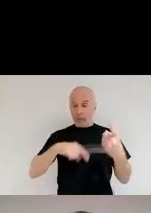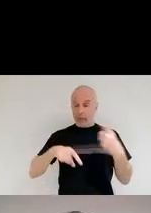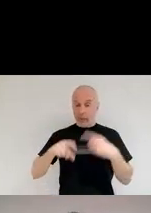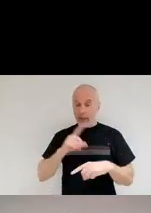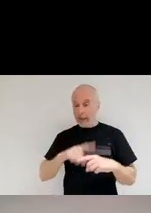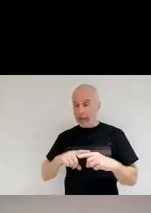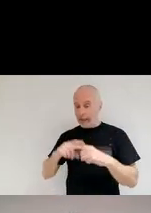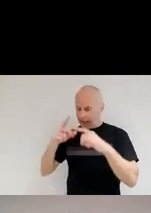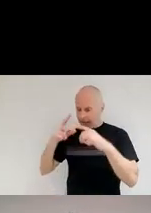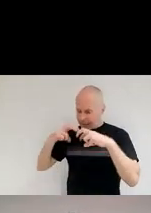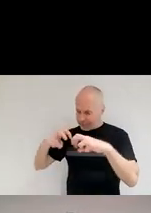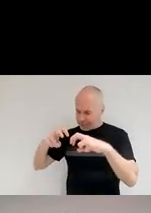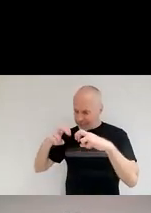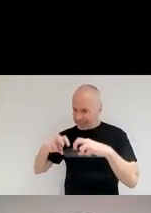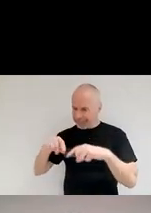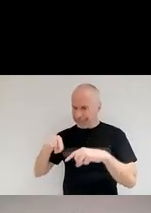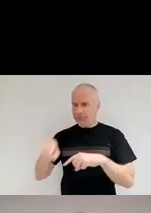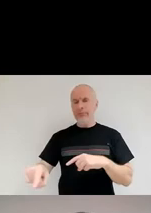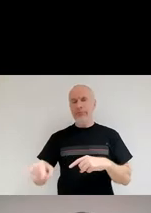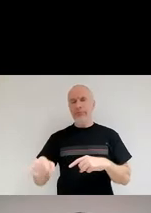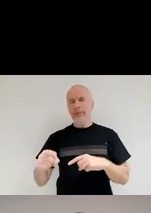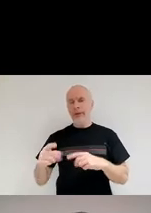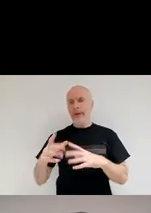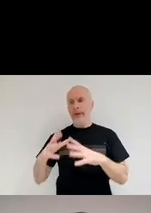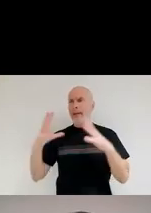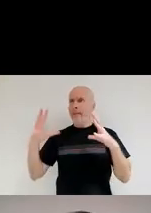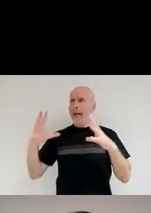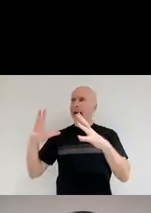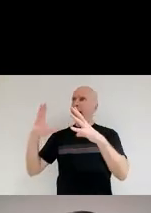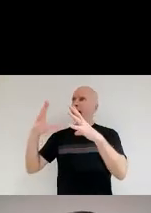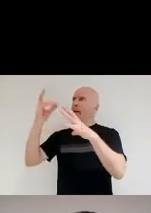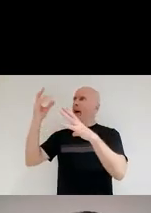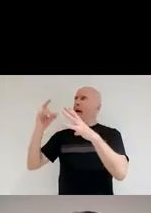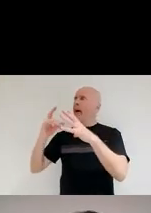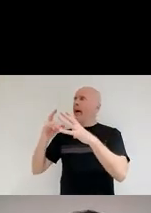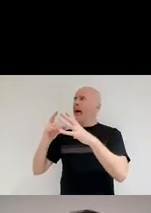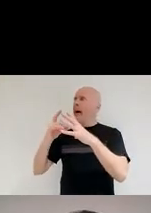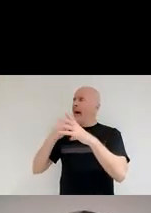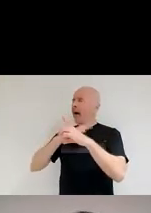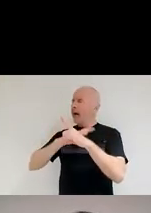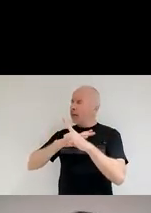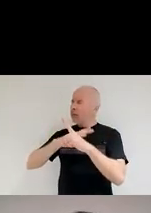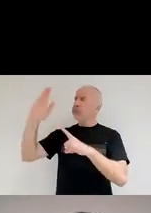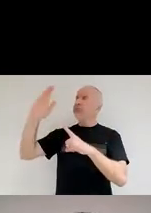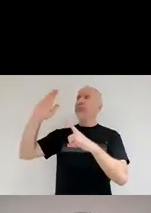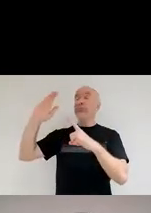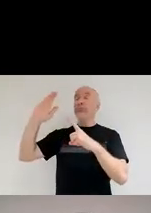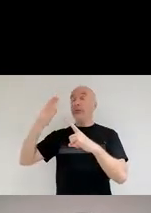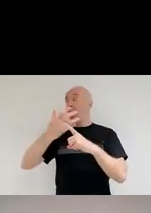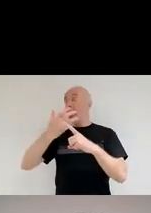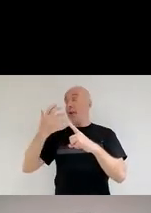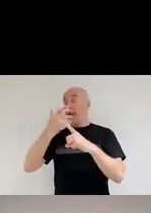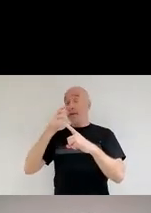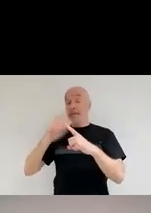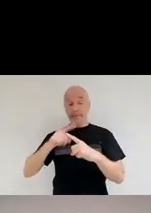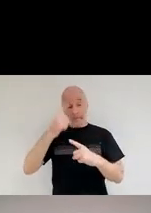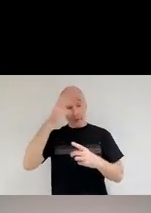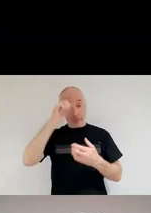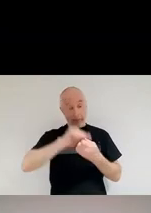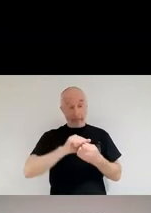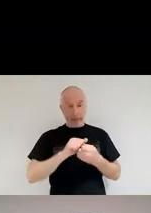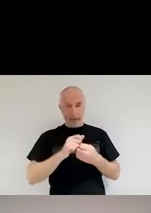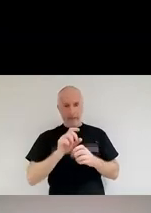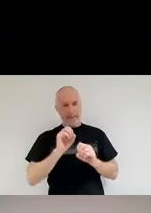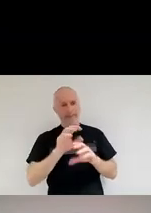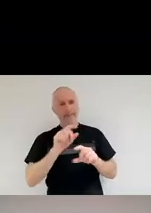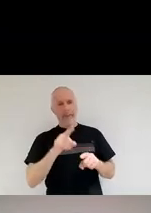And you remember for dust formation, we needed something that was cool. And the, so, so